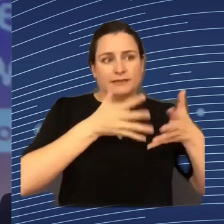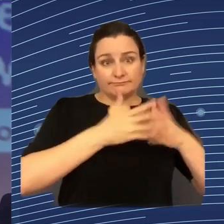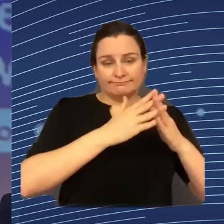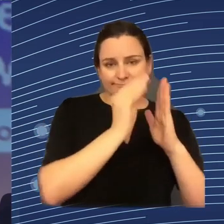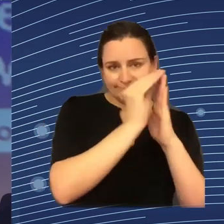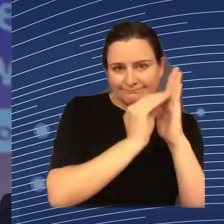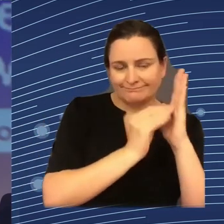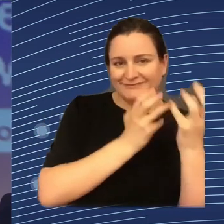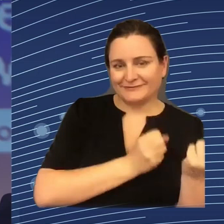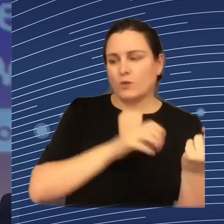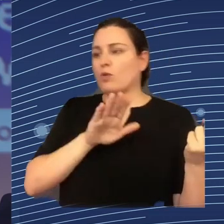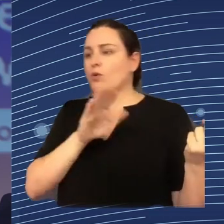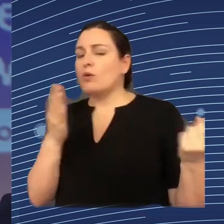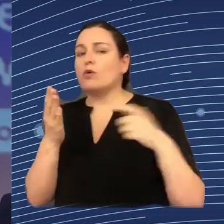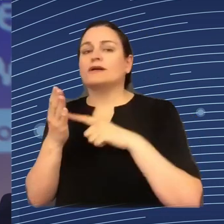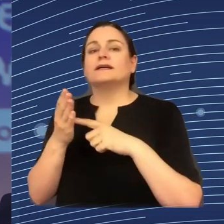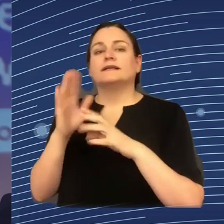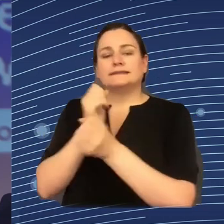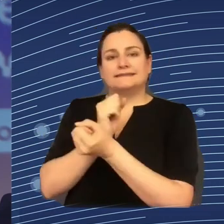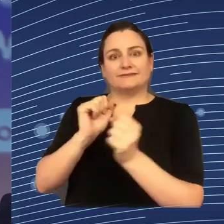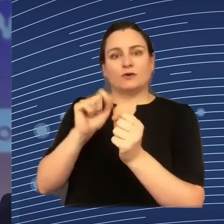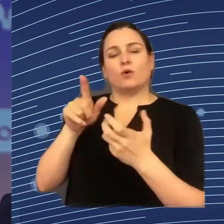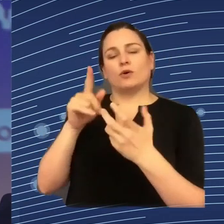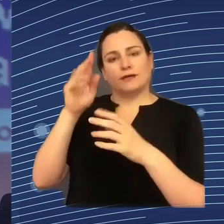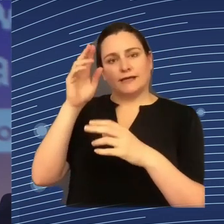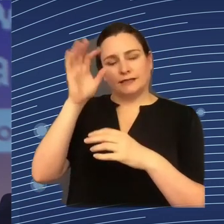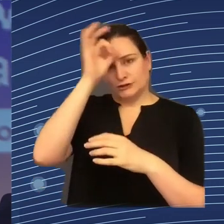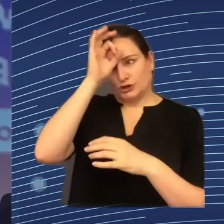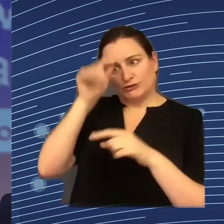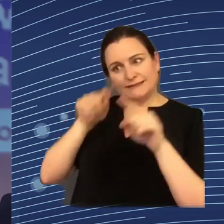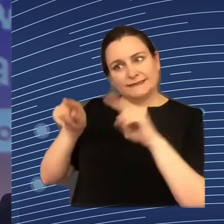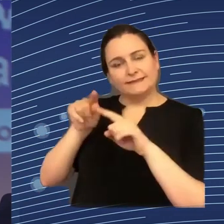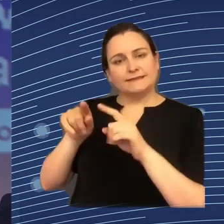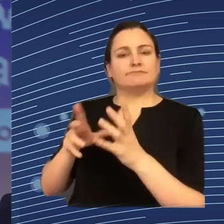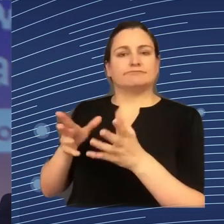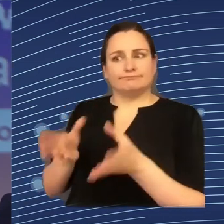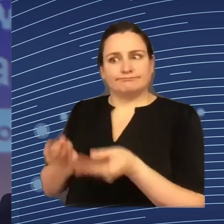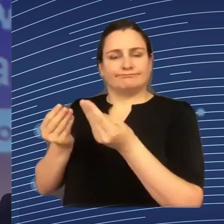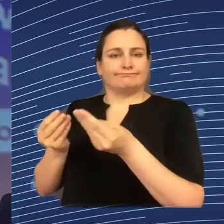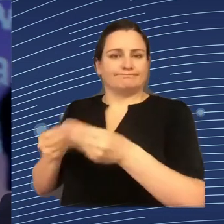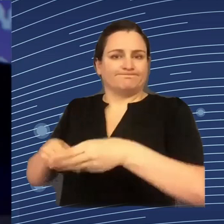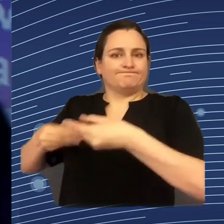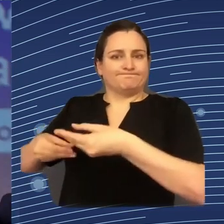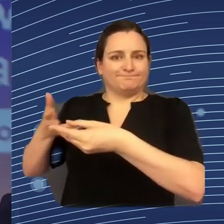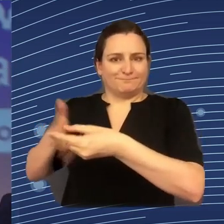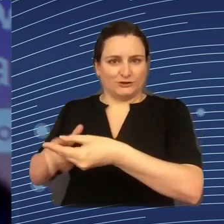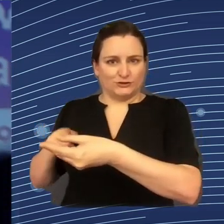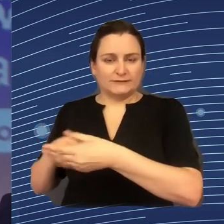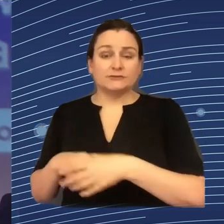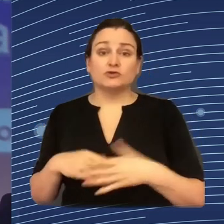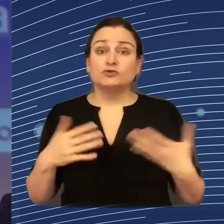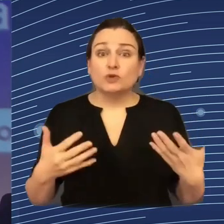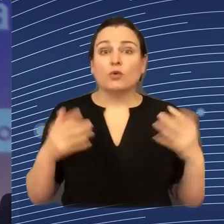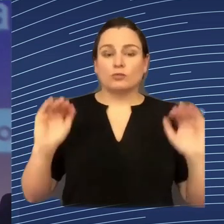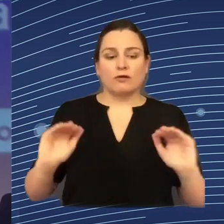existing concepts that basically suggest that certain principles have to be considered in the very early stage